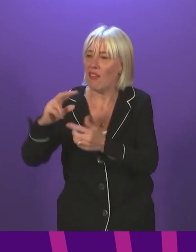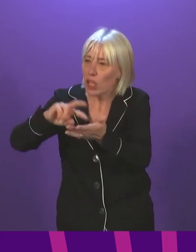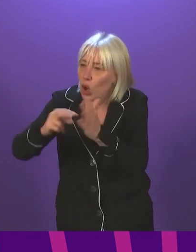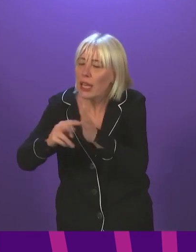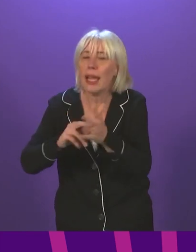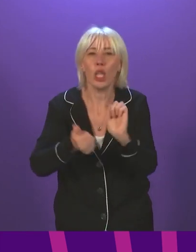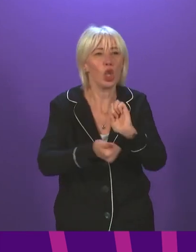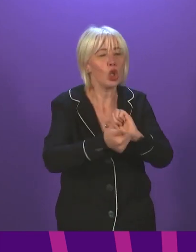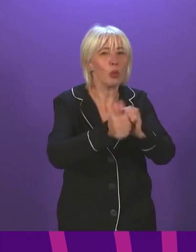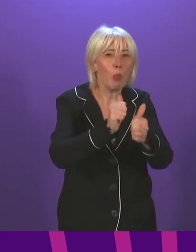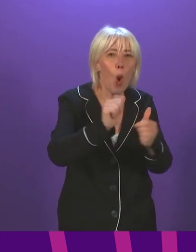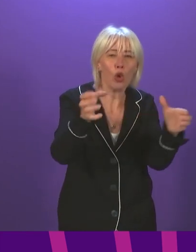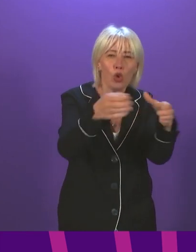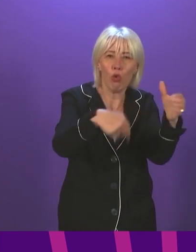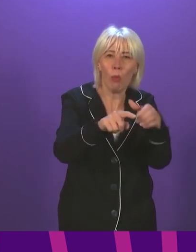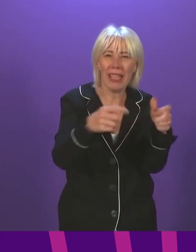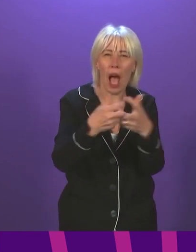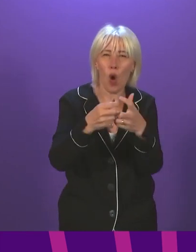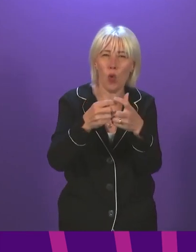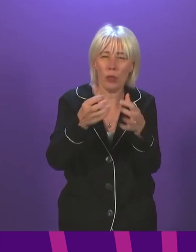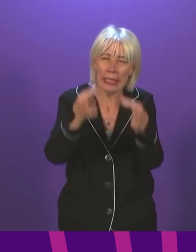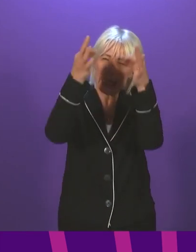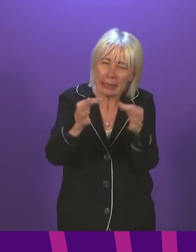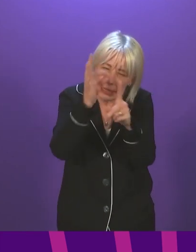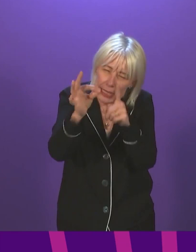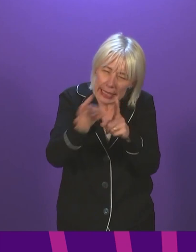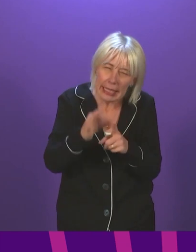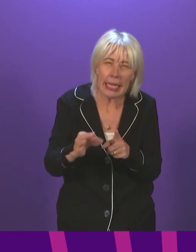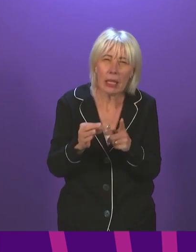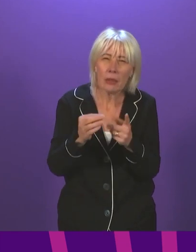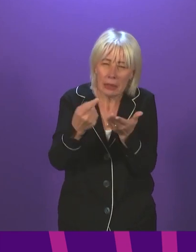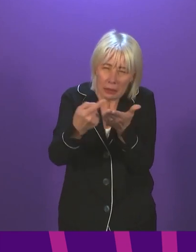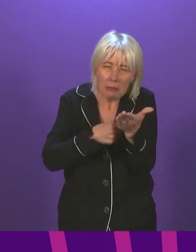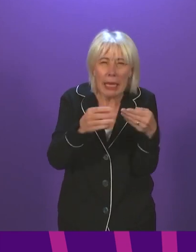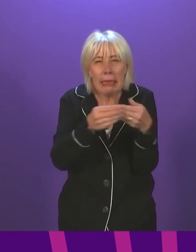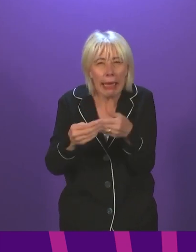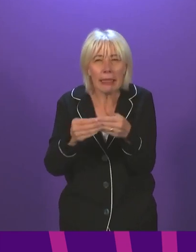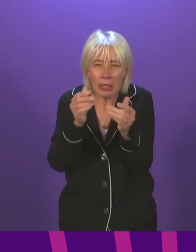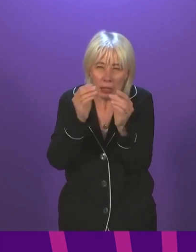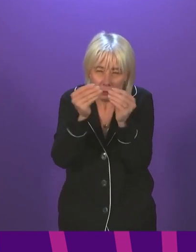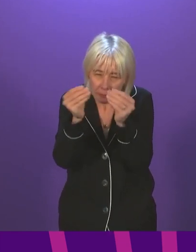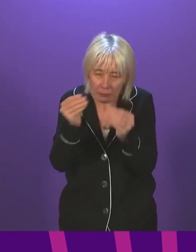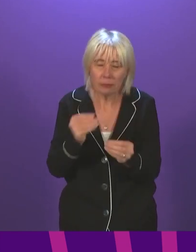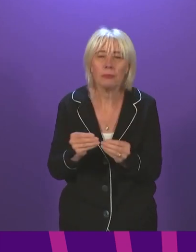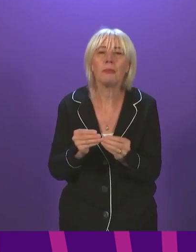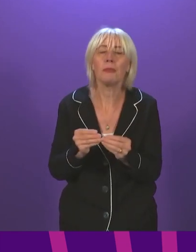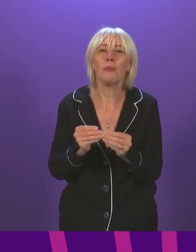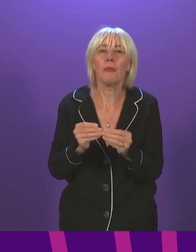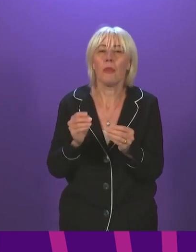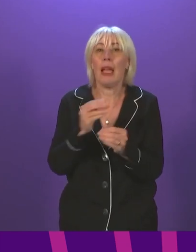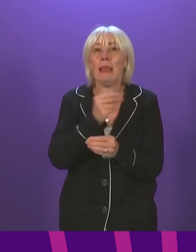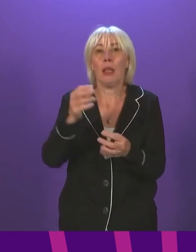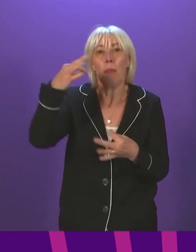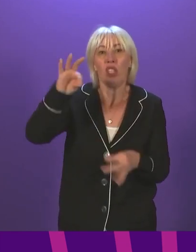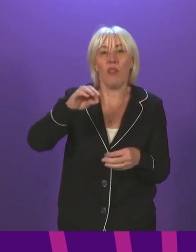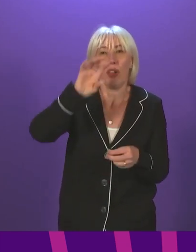governing bodies to finalise the detail of the regulations and sector specific guidance. Covid certification has of course already been introduced in